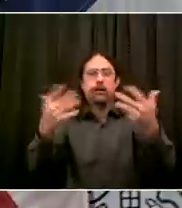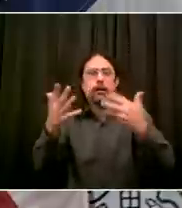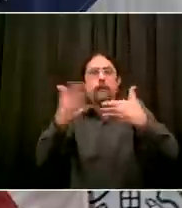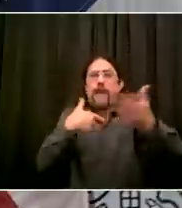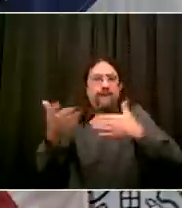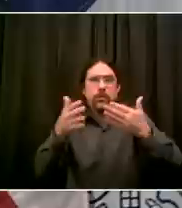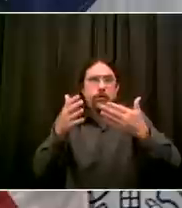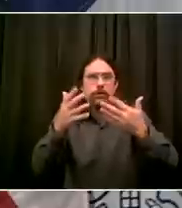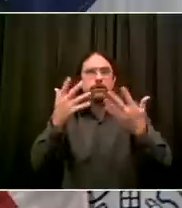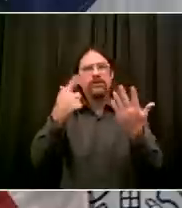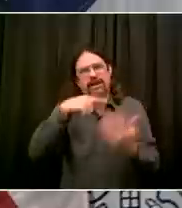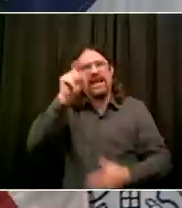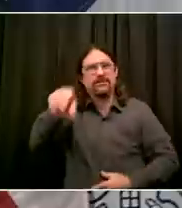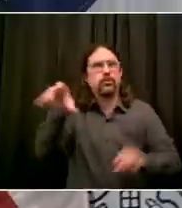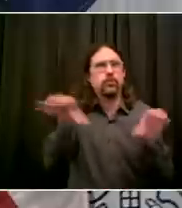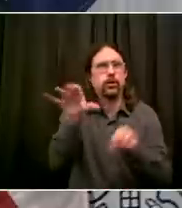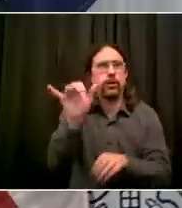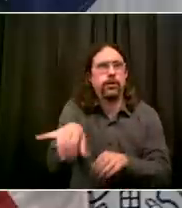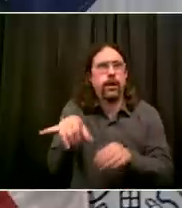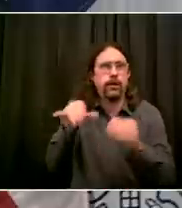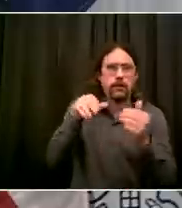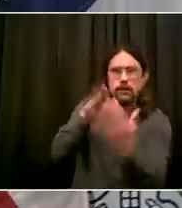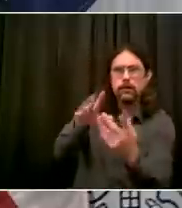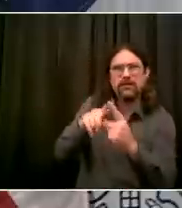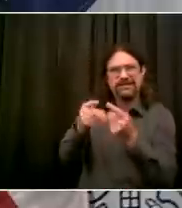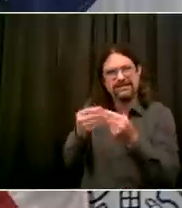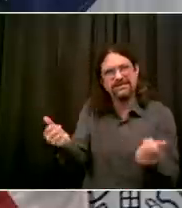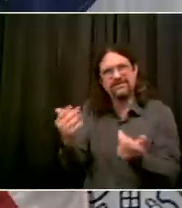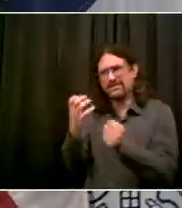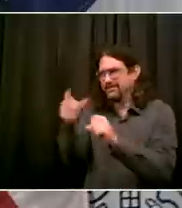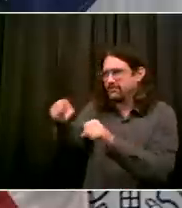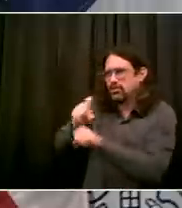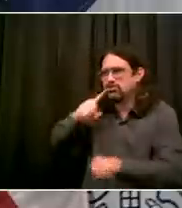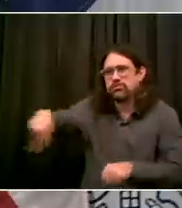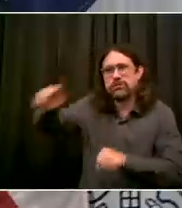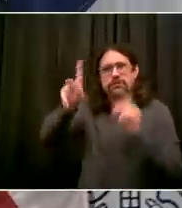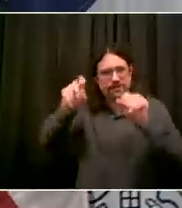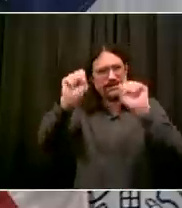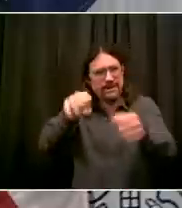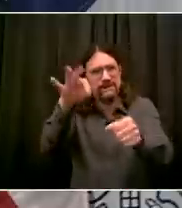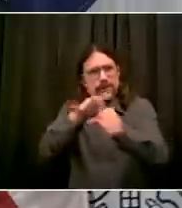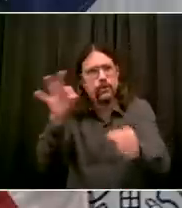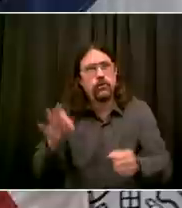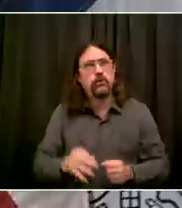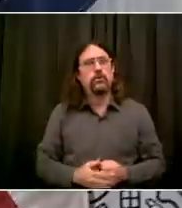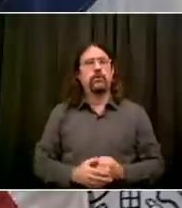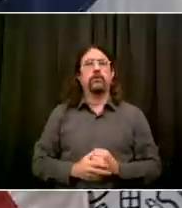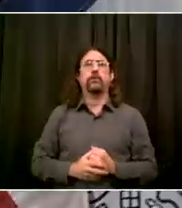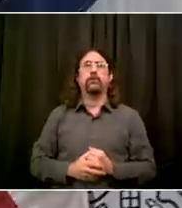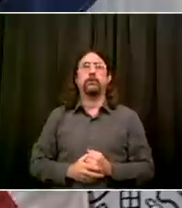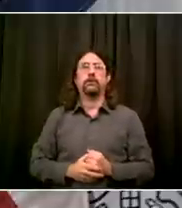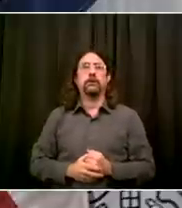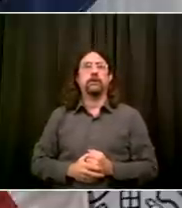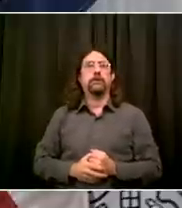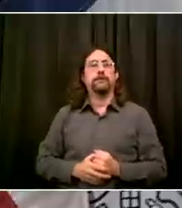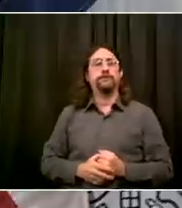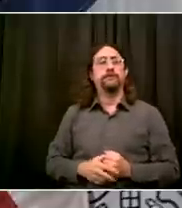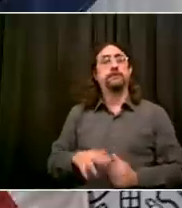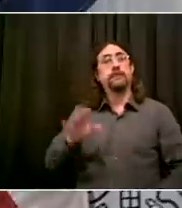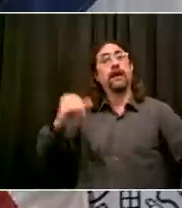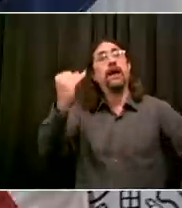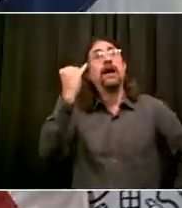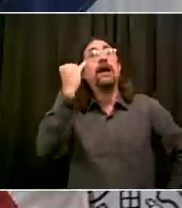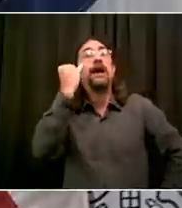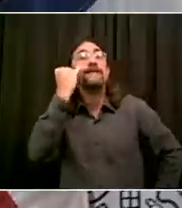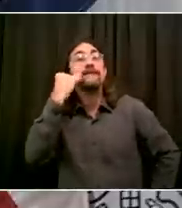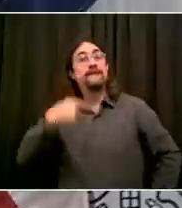controlled it, I would not only say send out new ballots and new clear instructions. I would have follow-up phone calls to make sure people receive them